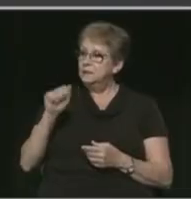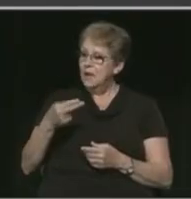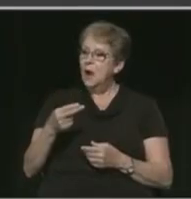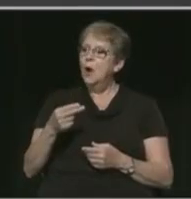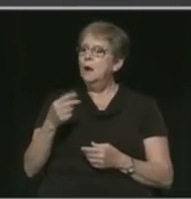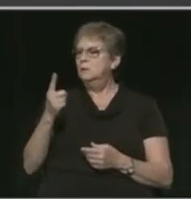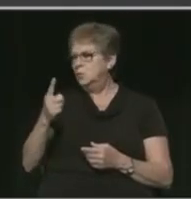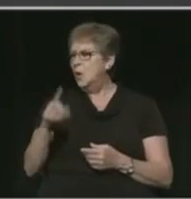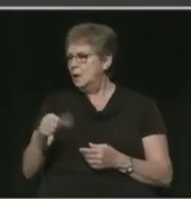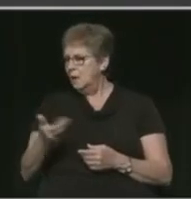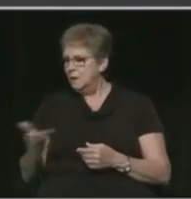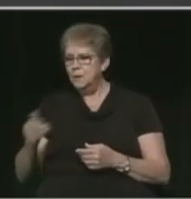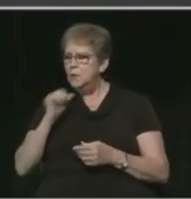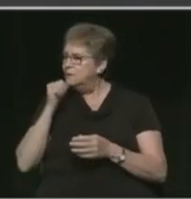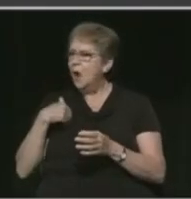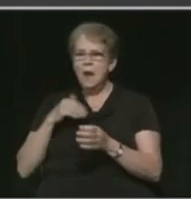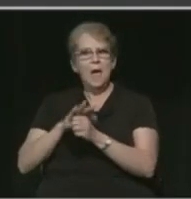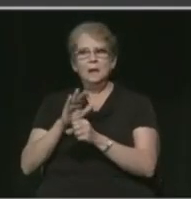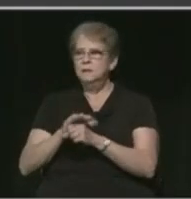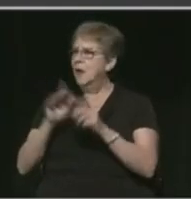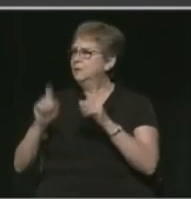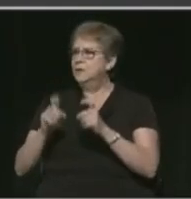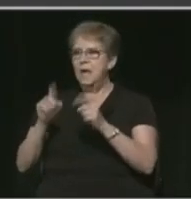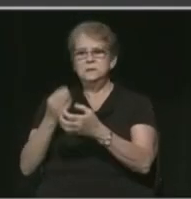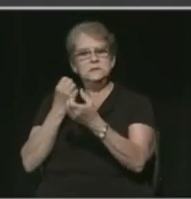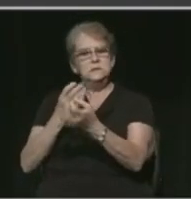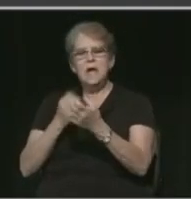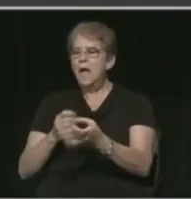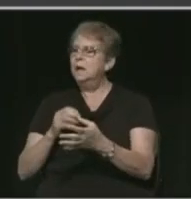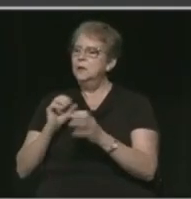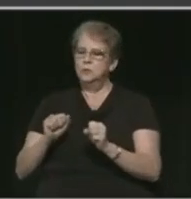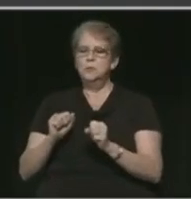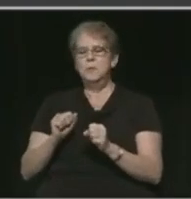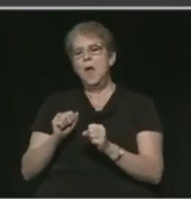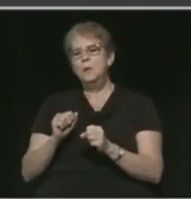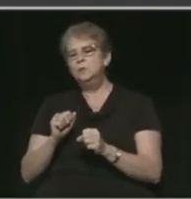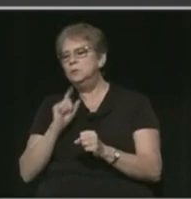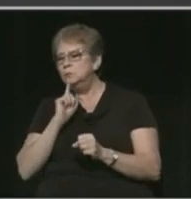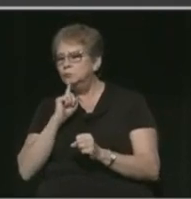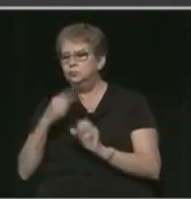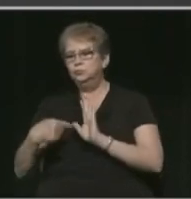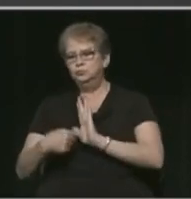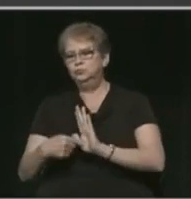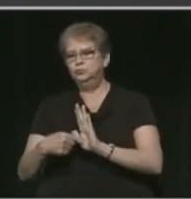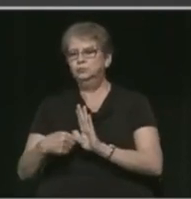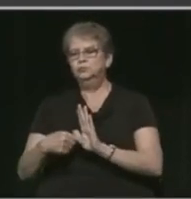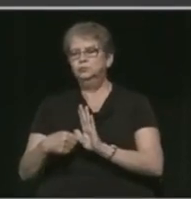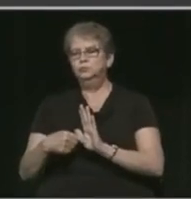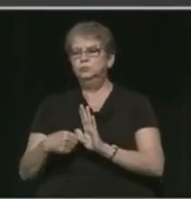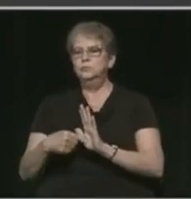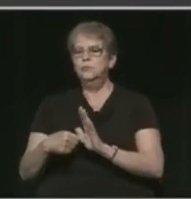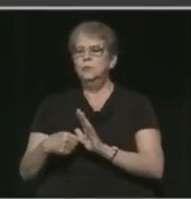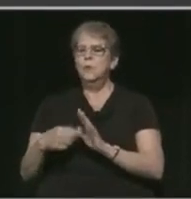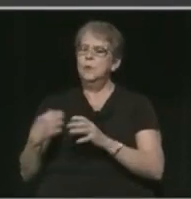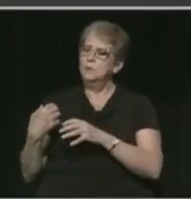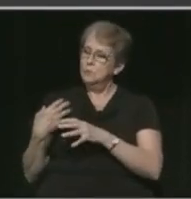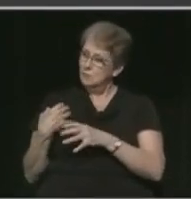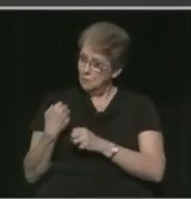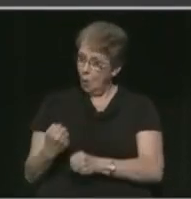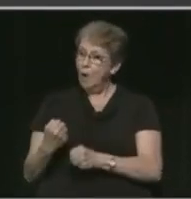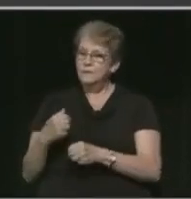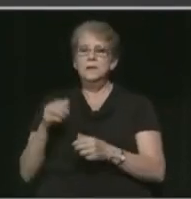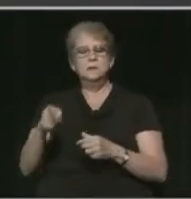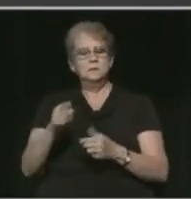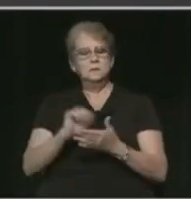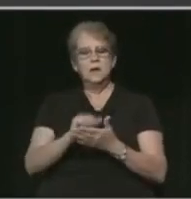We've had not enough testing data to really show with great confidence the curve of infection